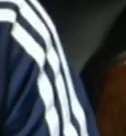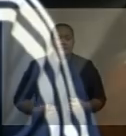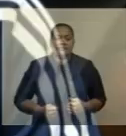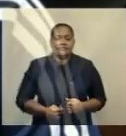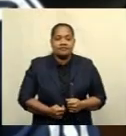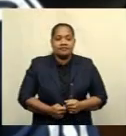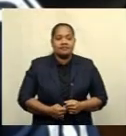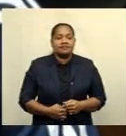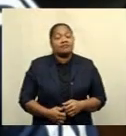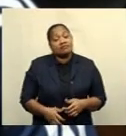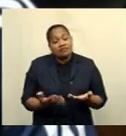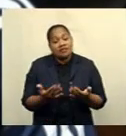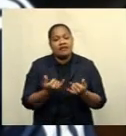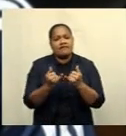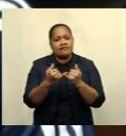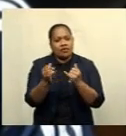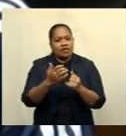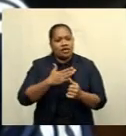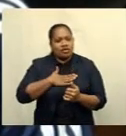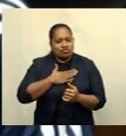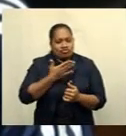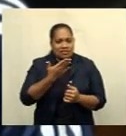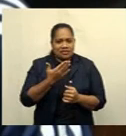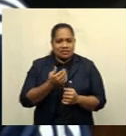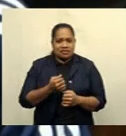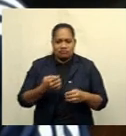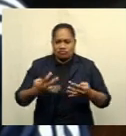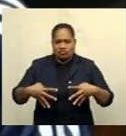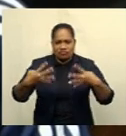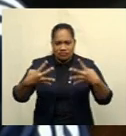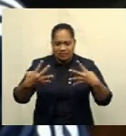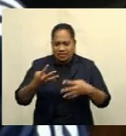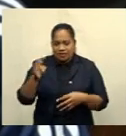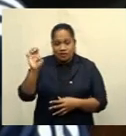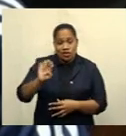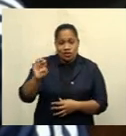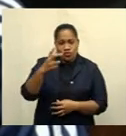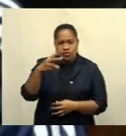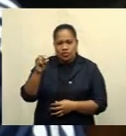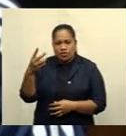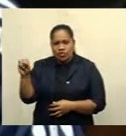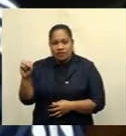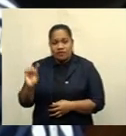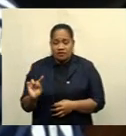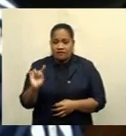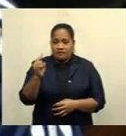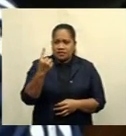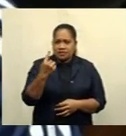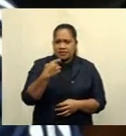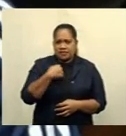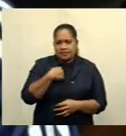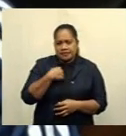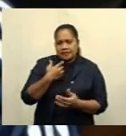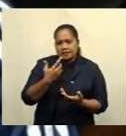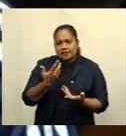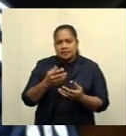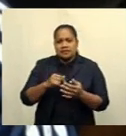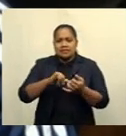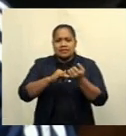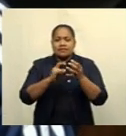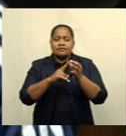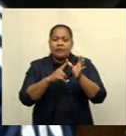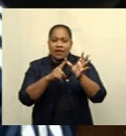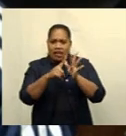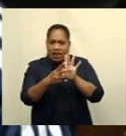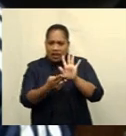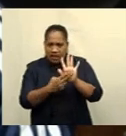Well it will be a very interesting quarterfinal matchup in the Euro 2020 and for the first quarterfinal I picked Spain over Switzerland